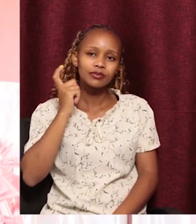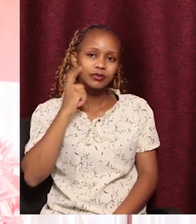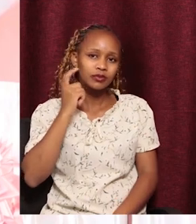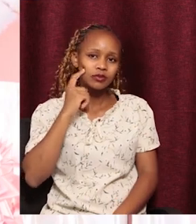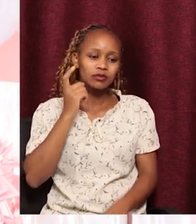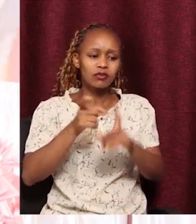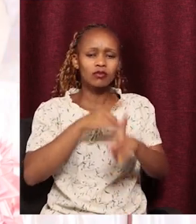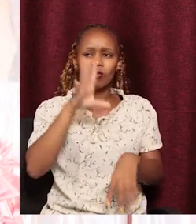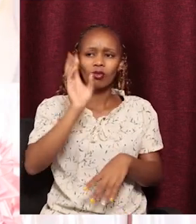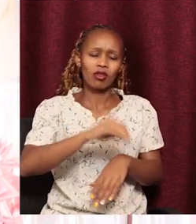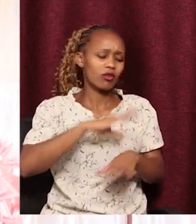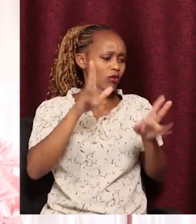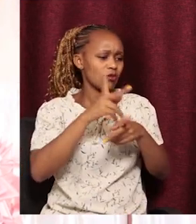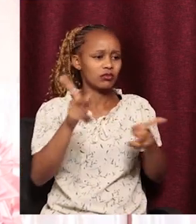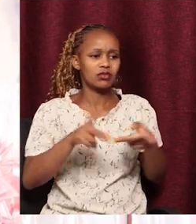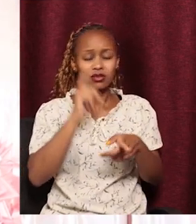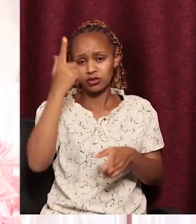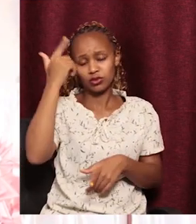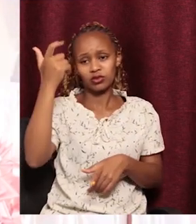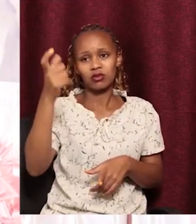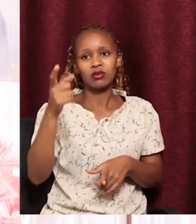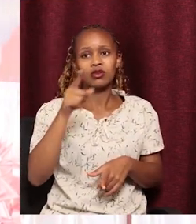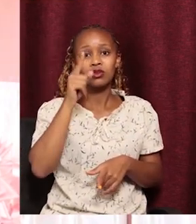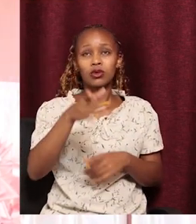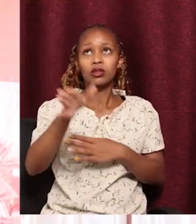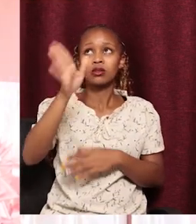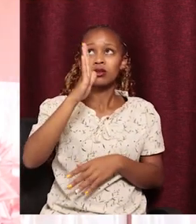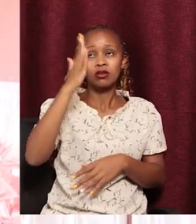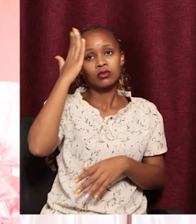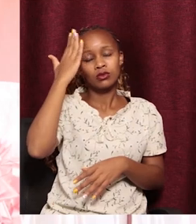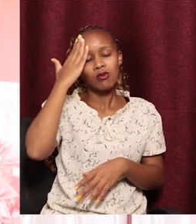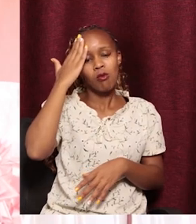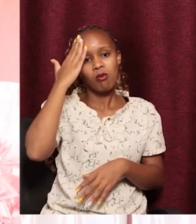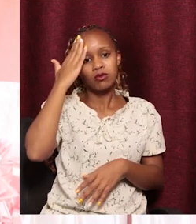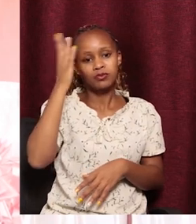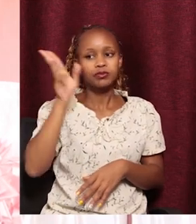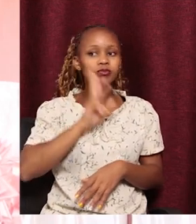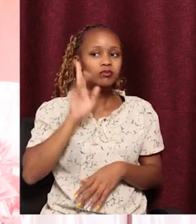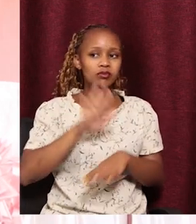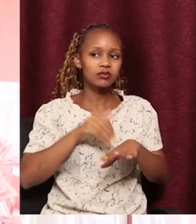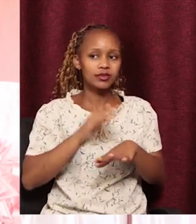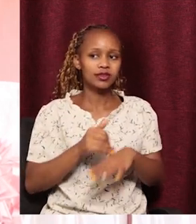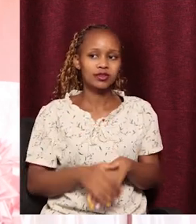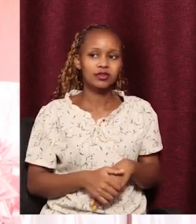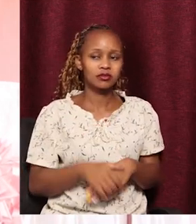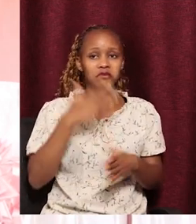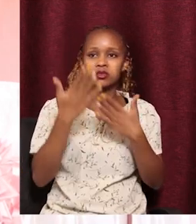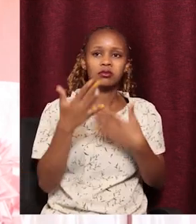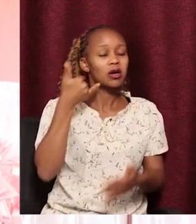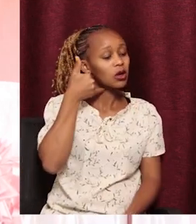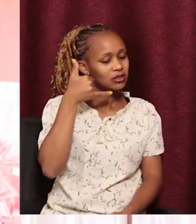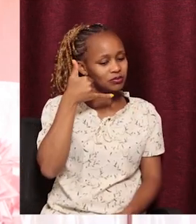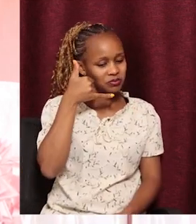From nowhere, from nowhere. This was your dream between you and God. From nowhere, your uncle comes home calling. Or maybe he